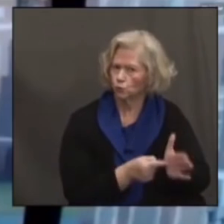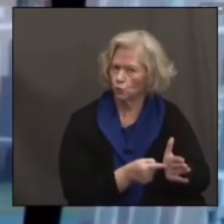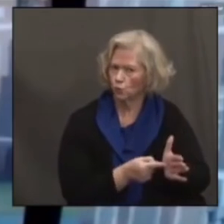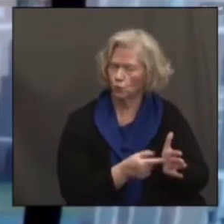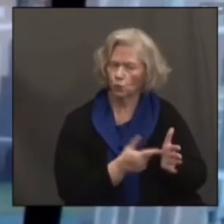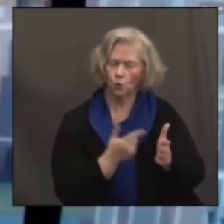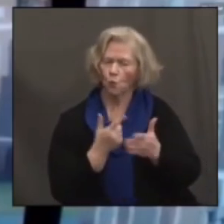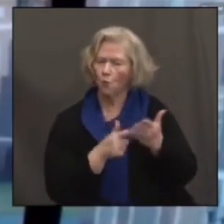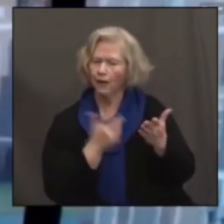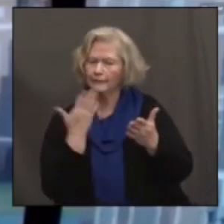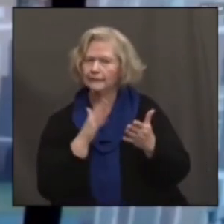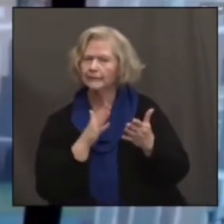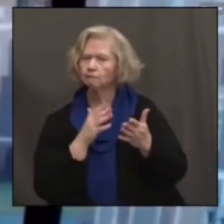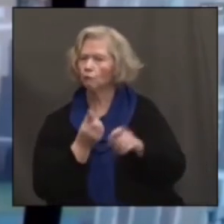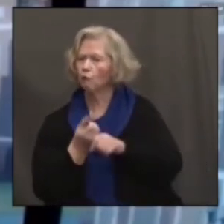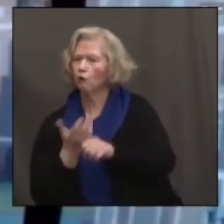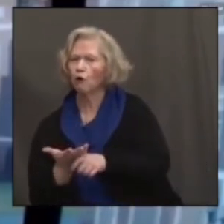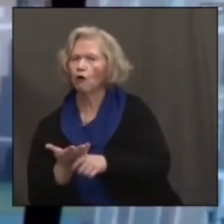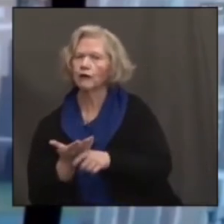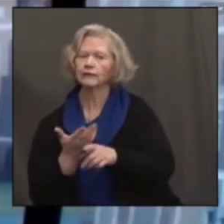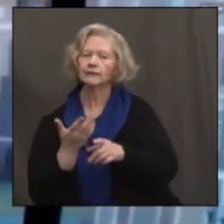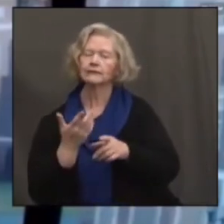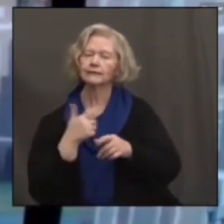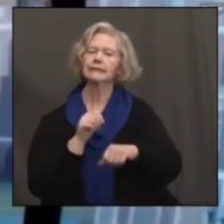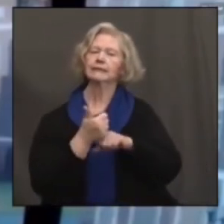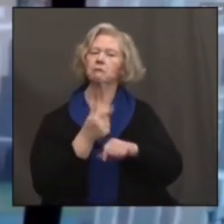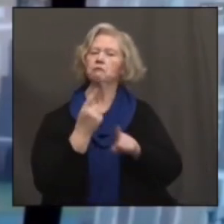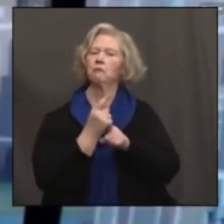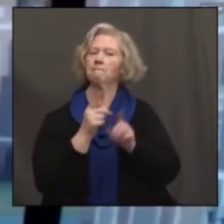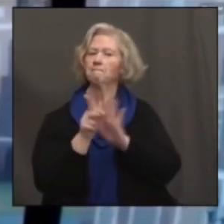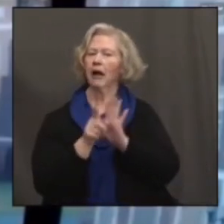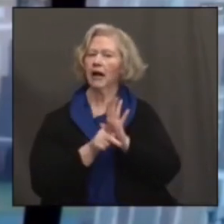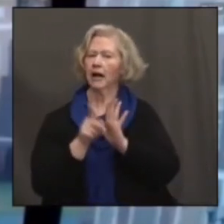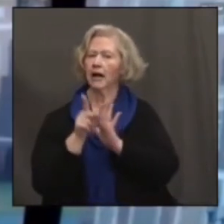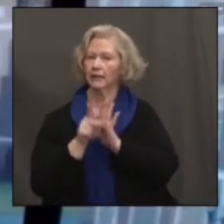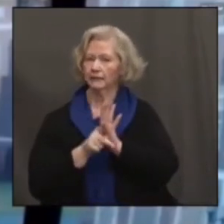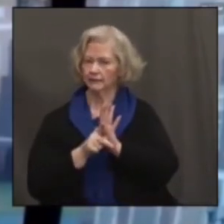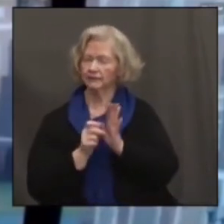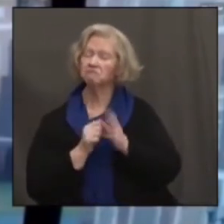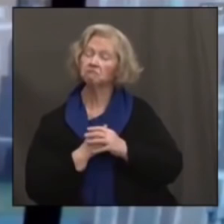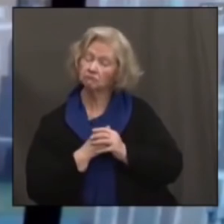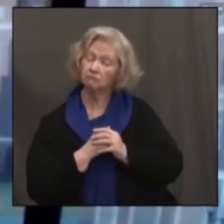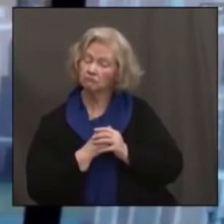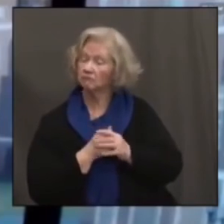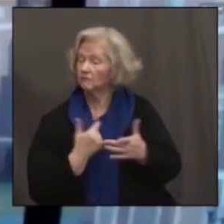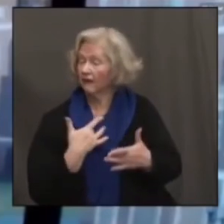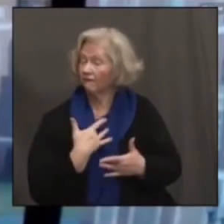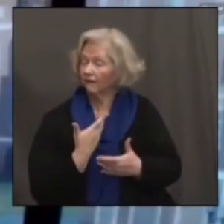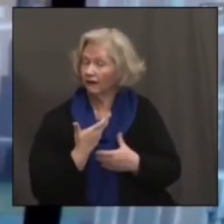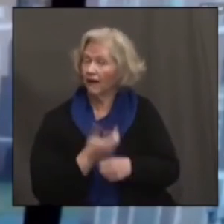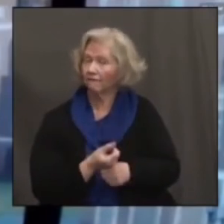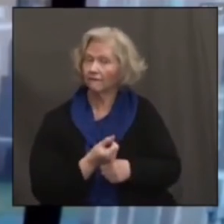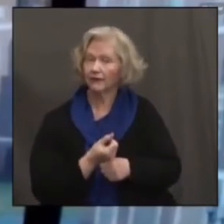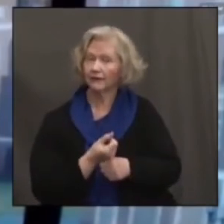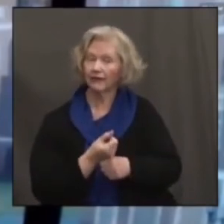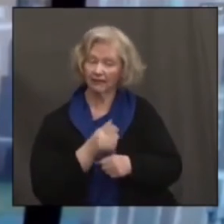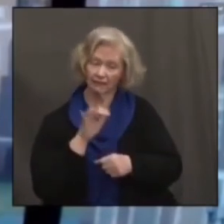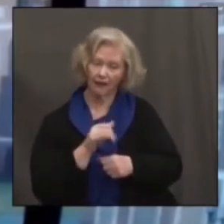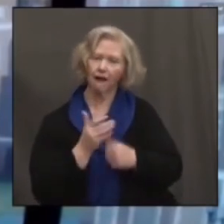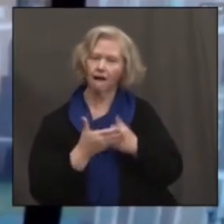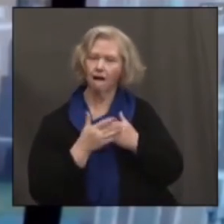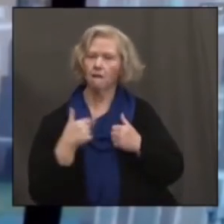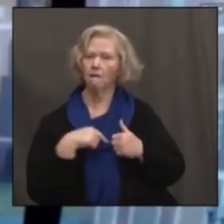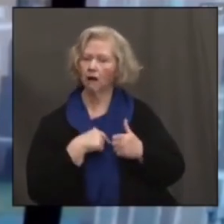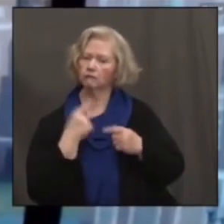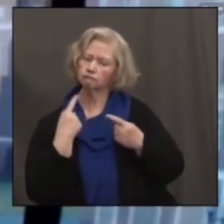policy. So I'm confident that, you know, that that's going to get us through this